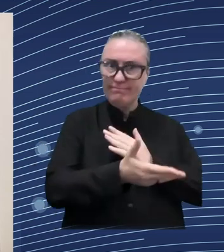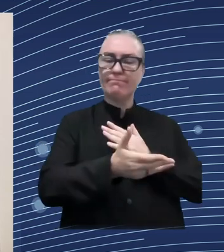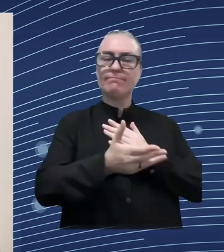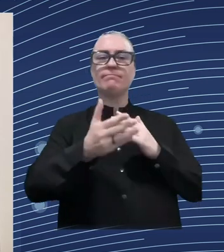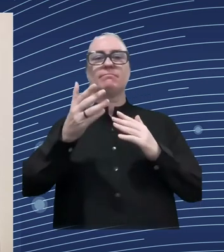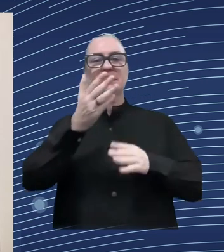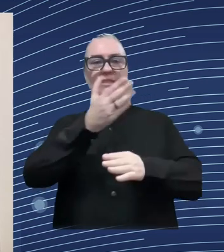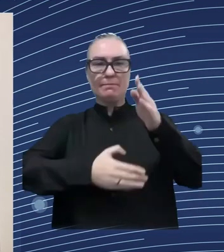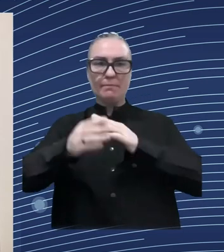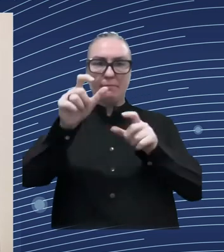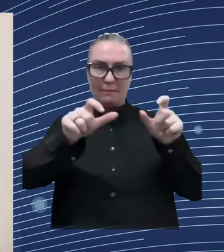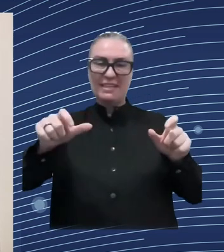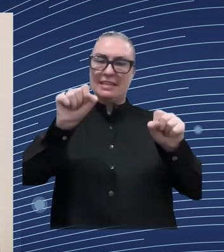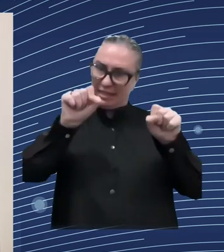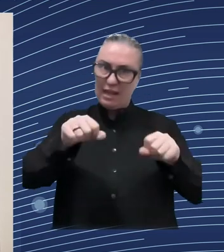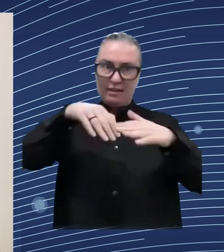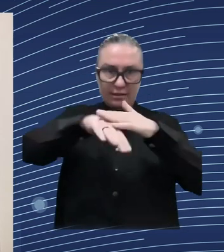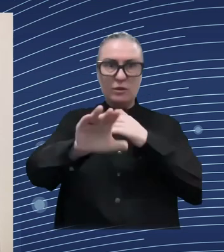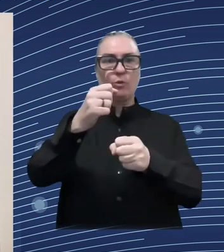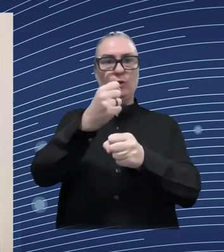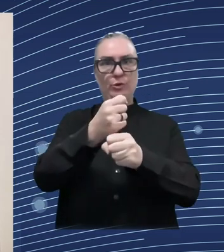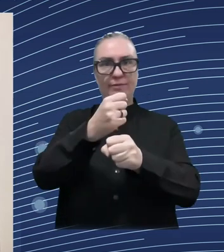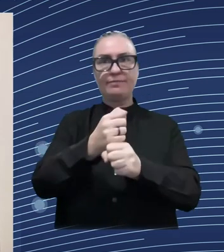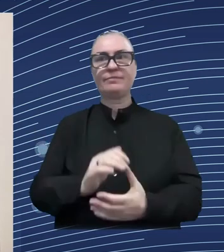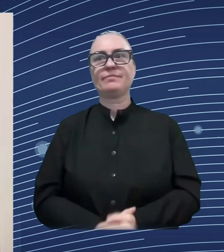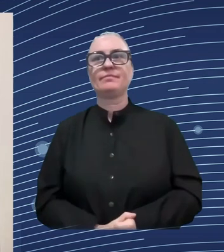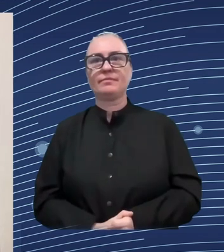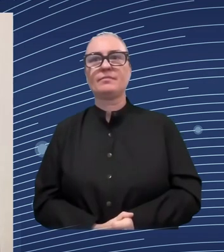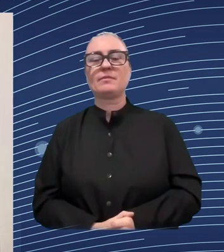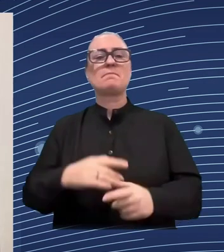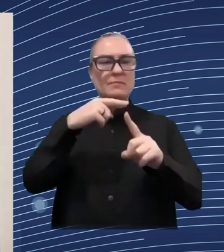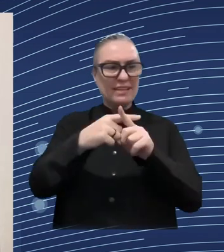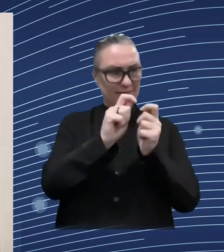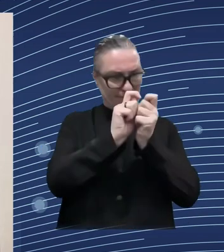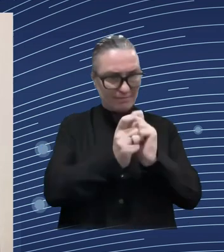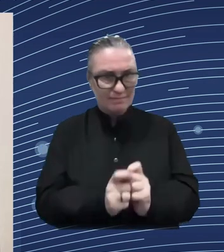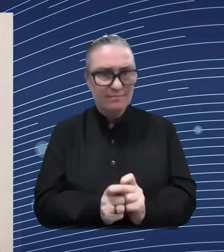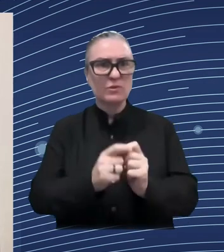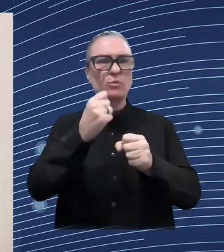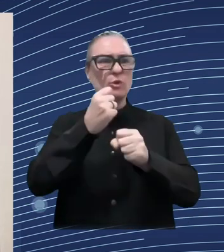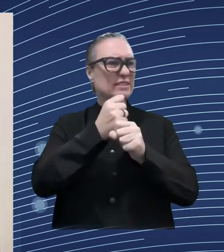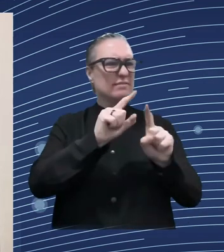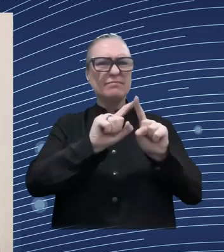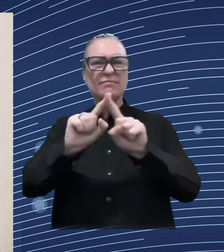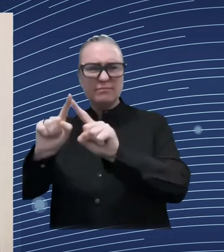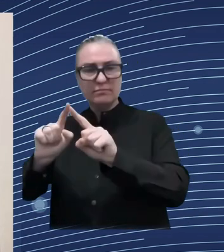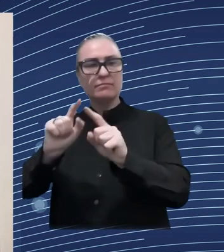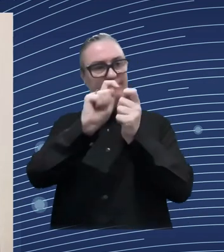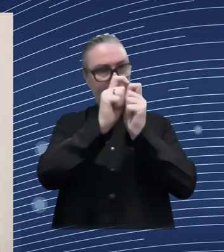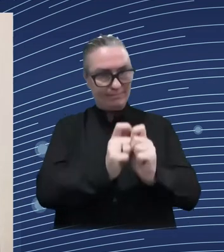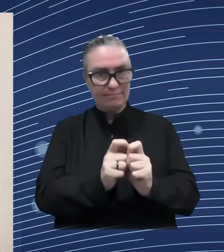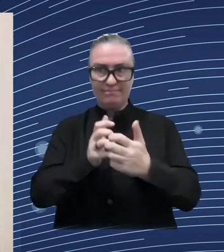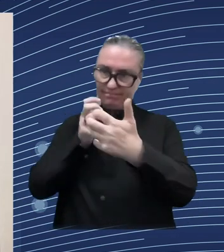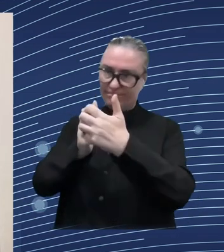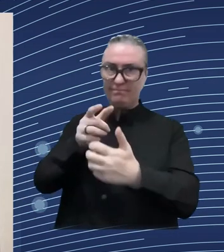and perhaps i'd like to end with one of the key reform priorities that we are also implementing is one that is